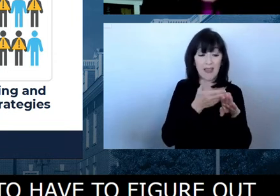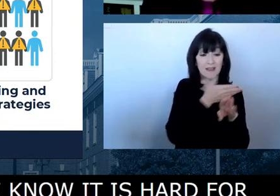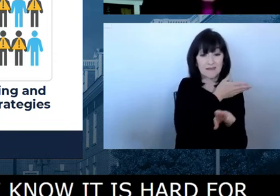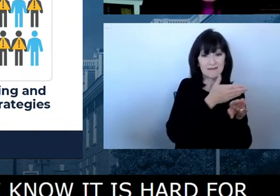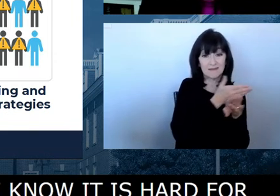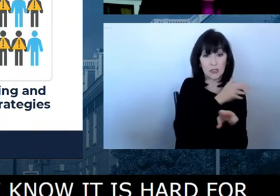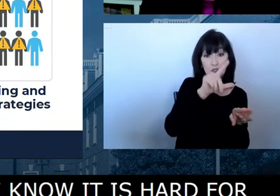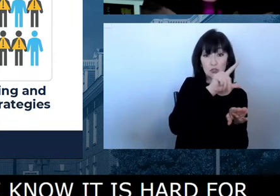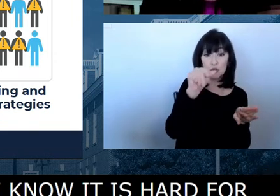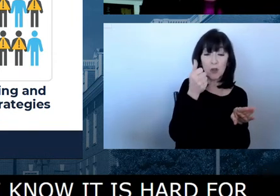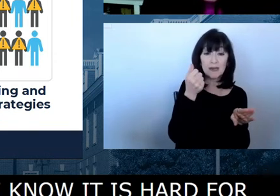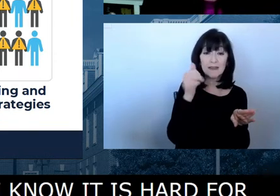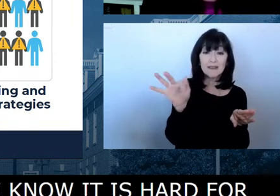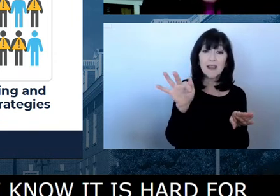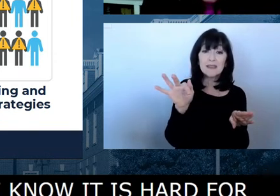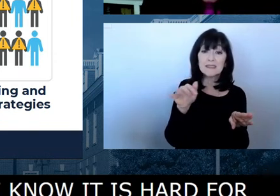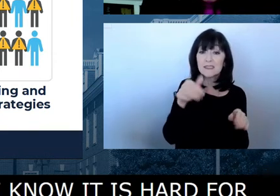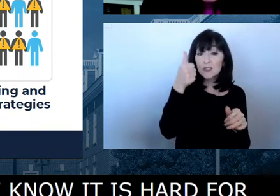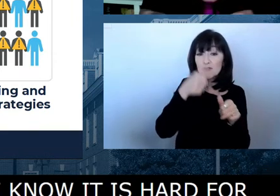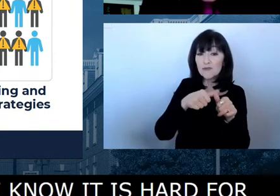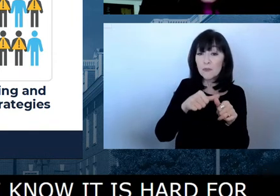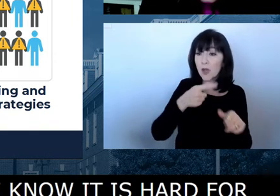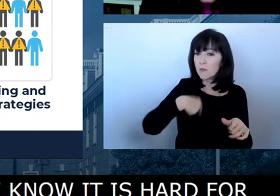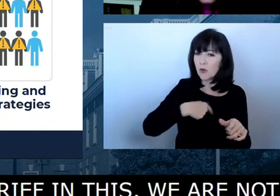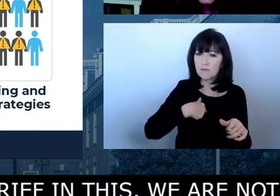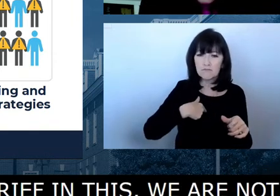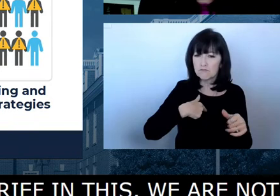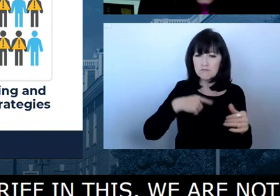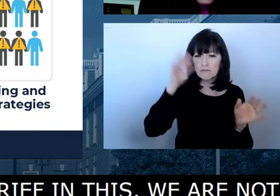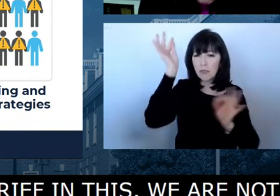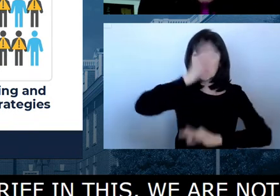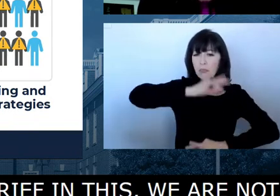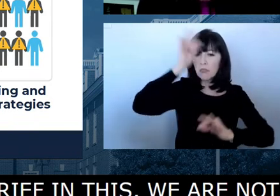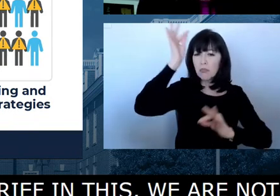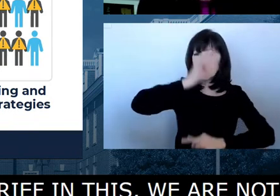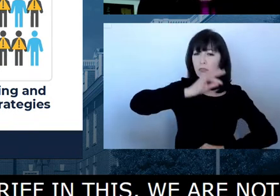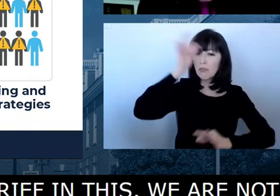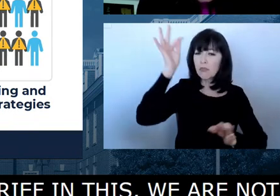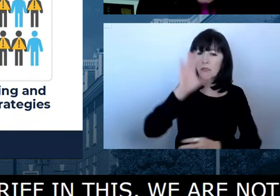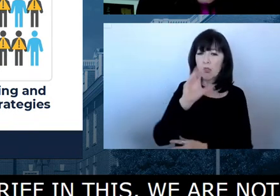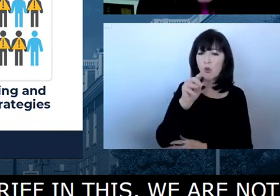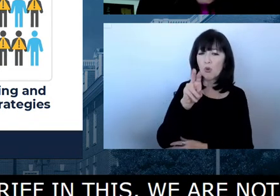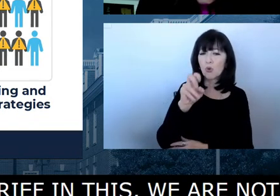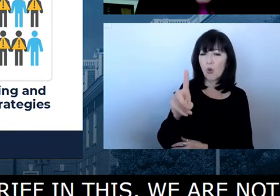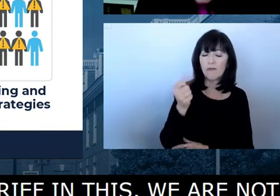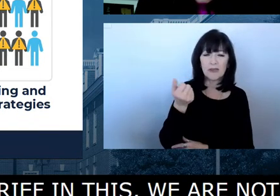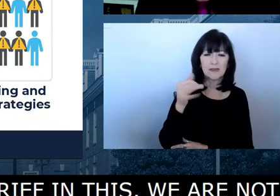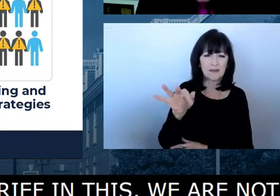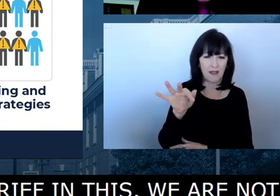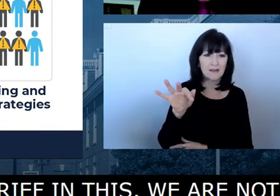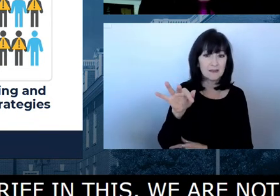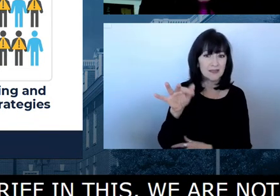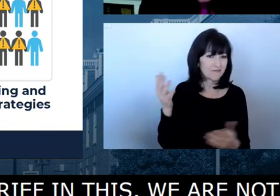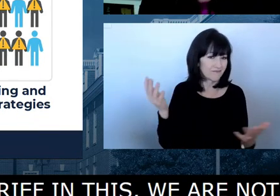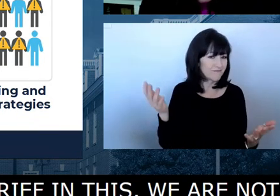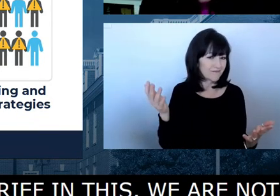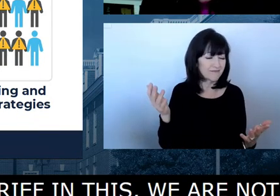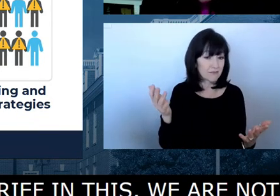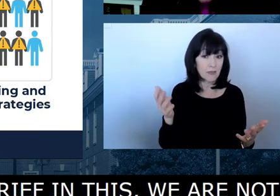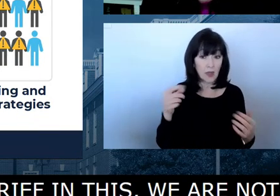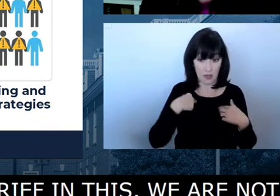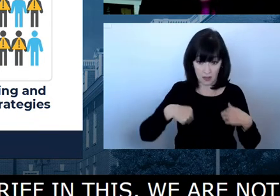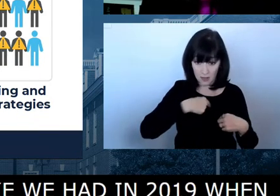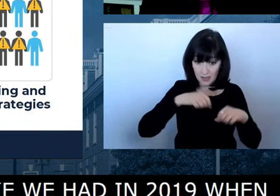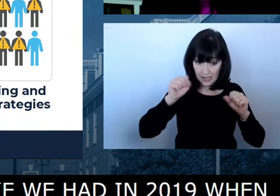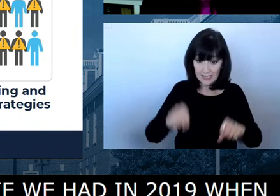where we, we had never heard of this. Um, the virus is with us. And frankly, how each of us lives with the virus